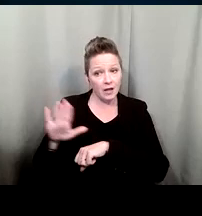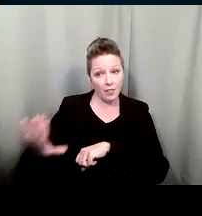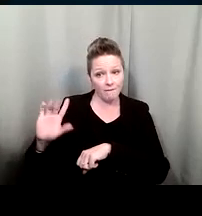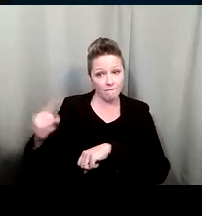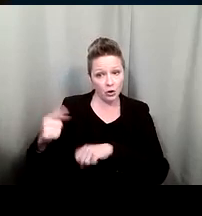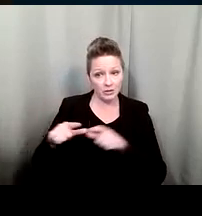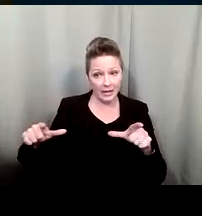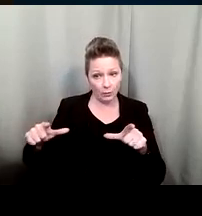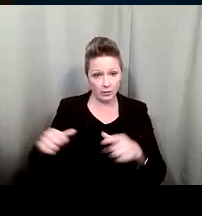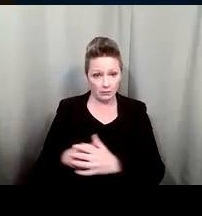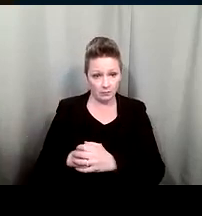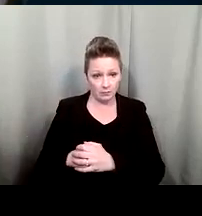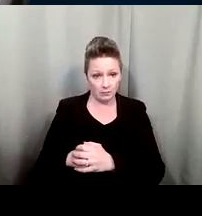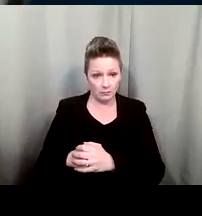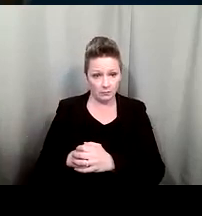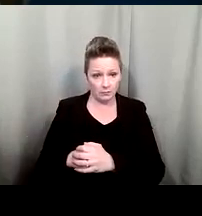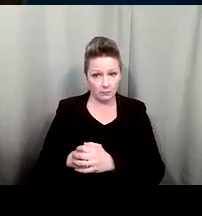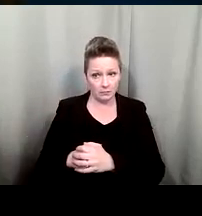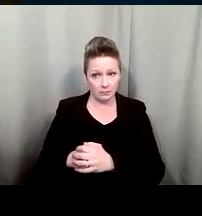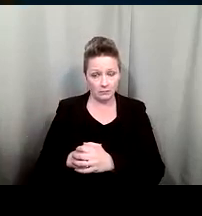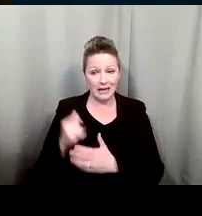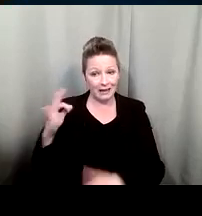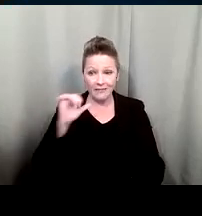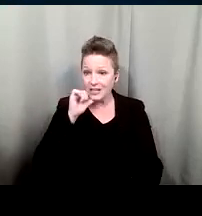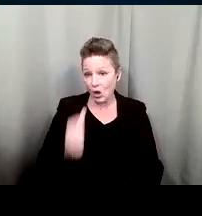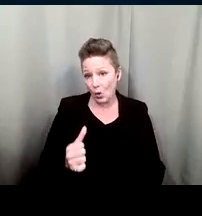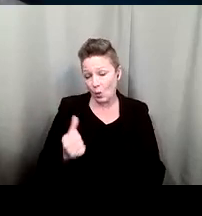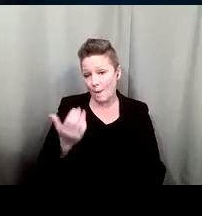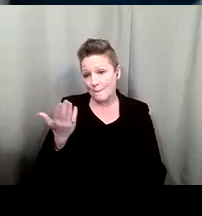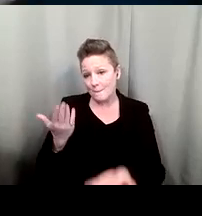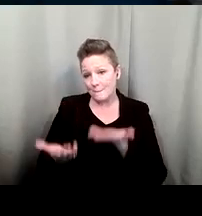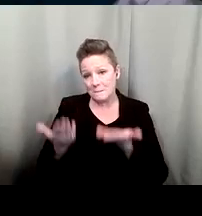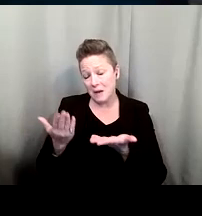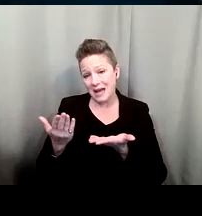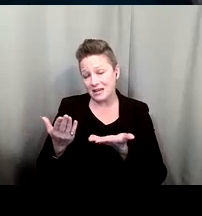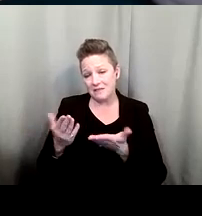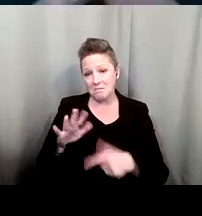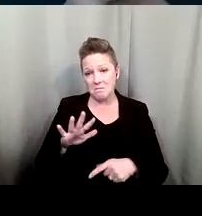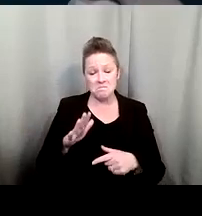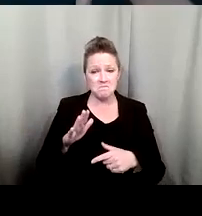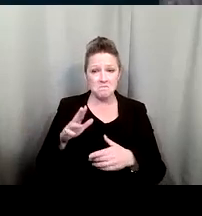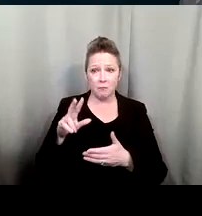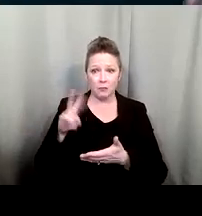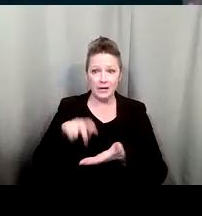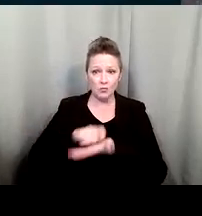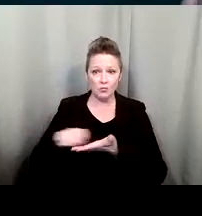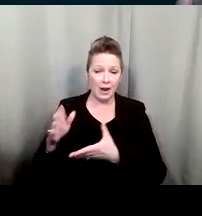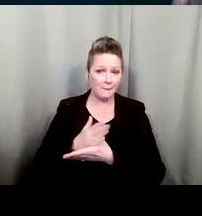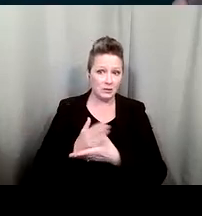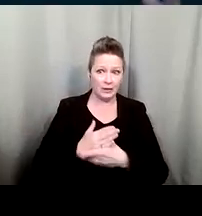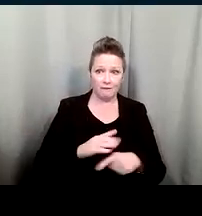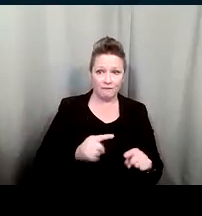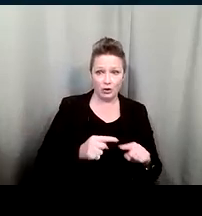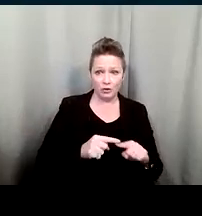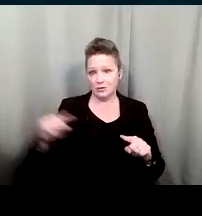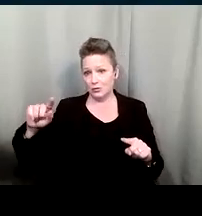If they don't, they may read or write third, fourth, fifth, sixth, seventh, fifth, That's just the area. Some people are really proficient in written